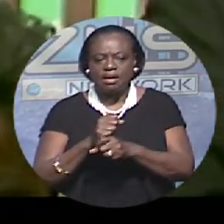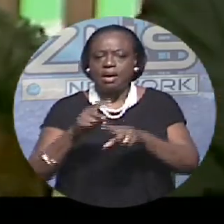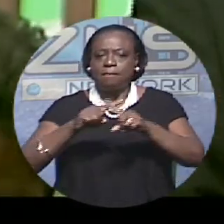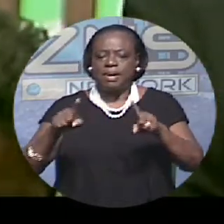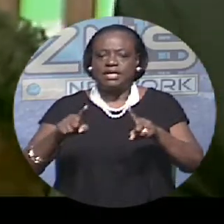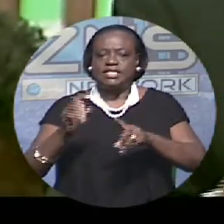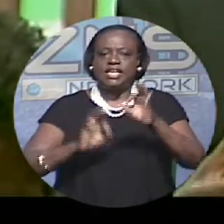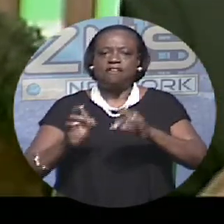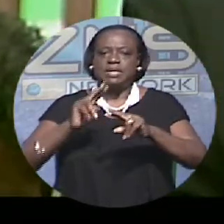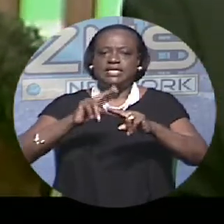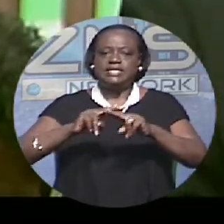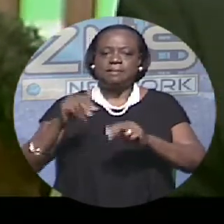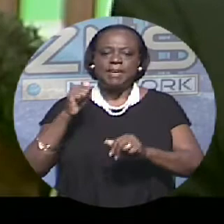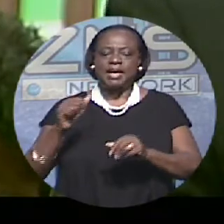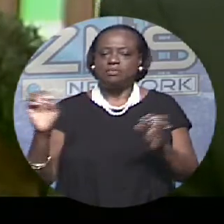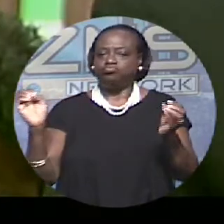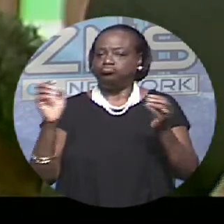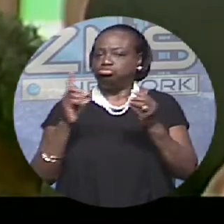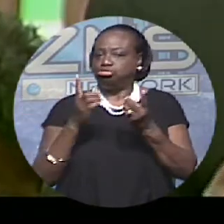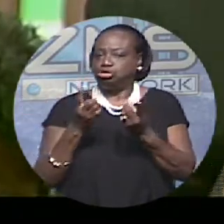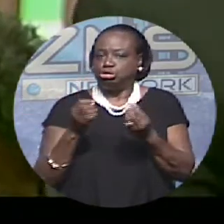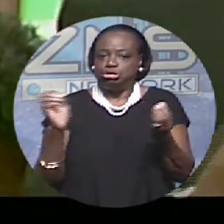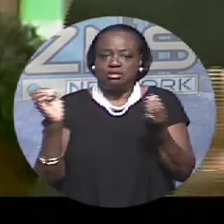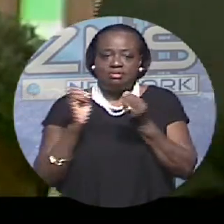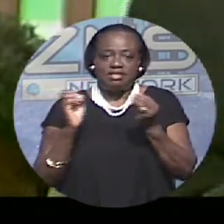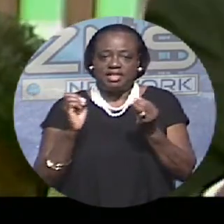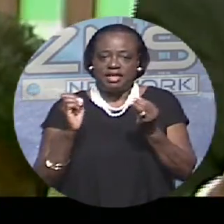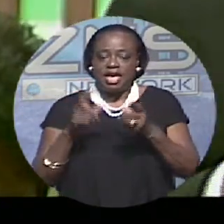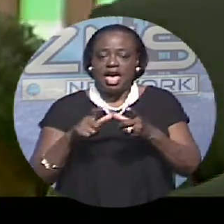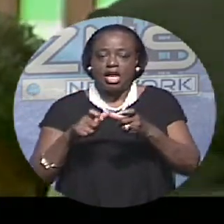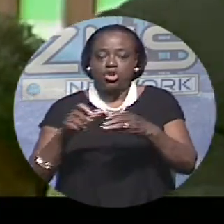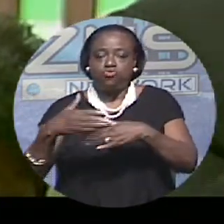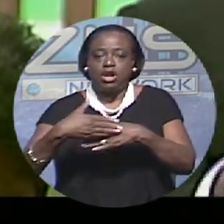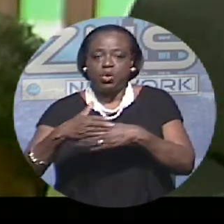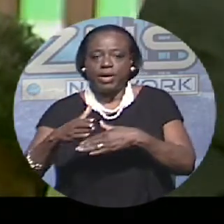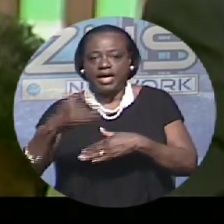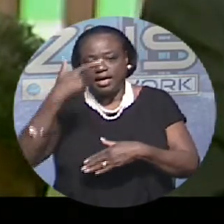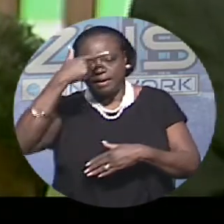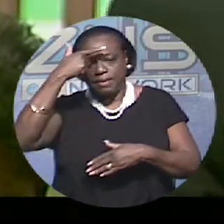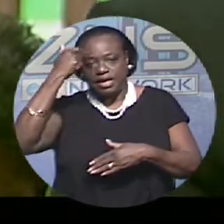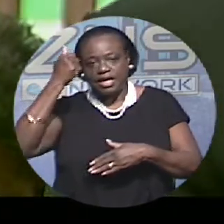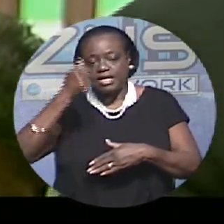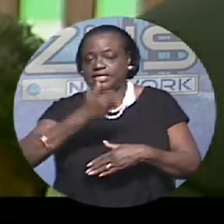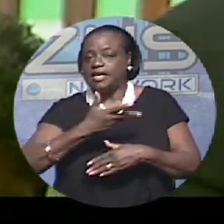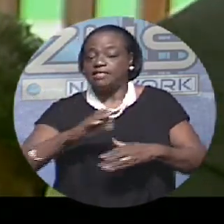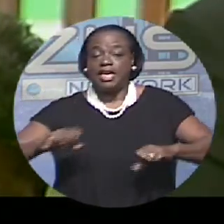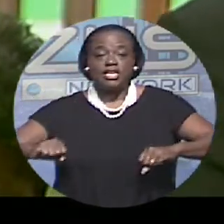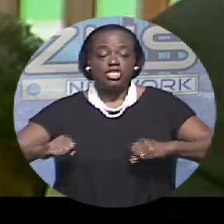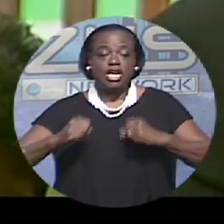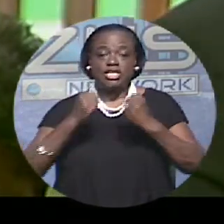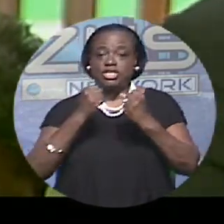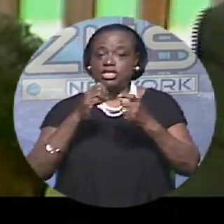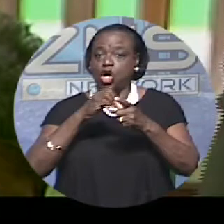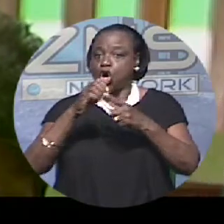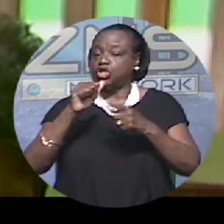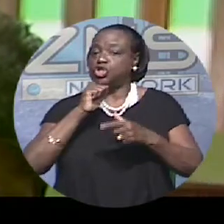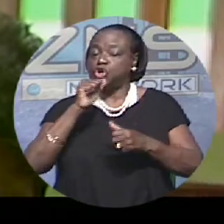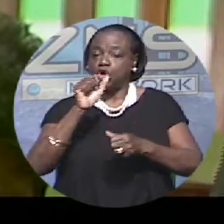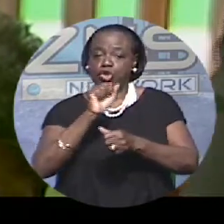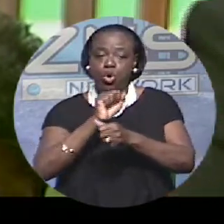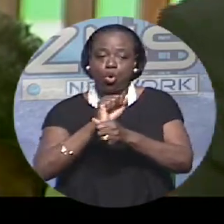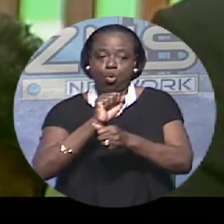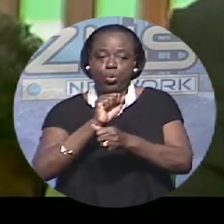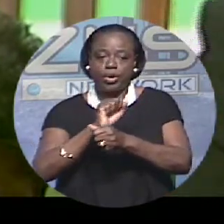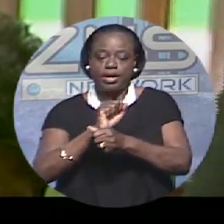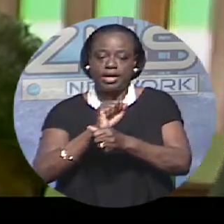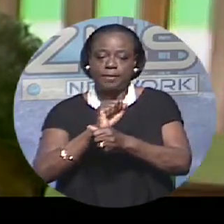back and do nothing and you run away because there are challenges, oh, it's not working or it's too expensive in Canada,